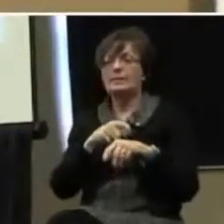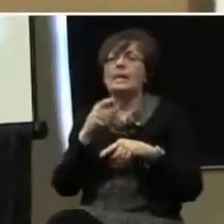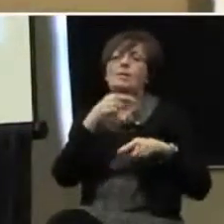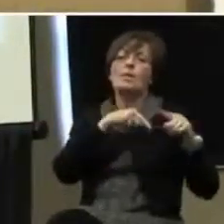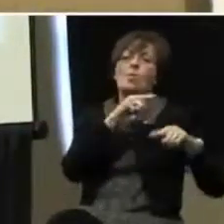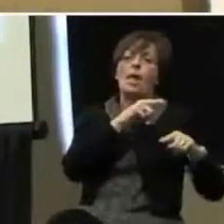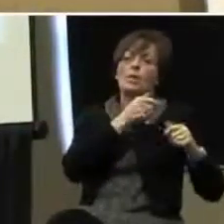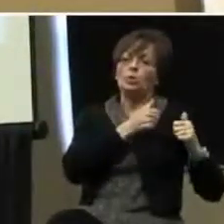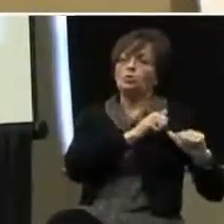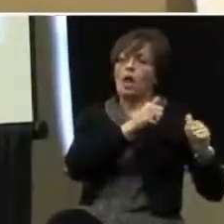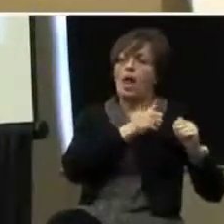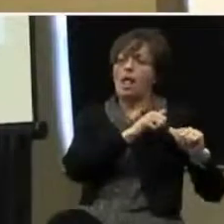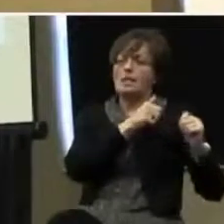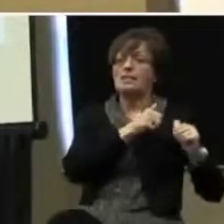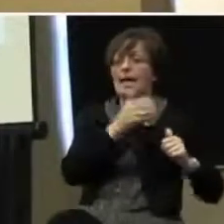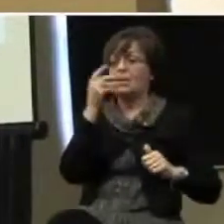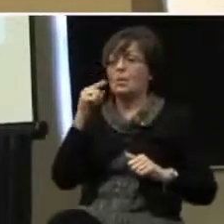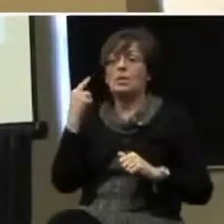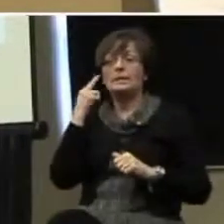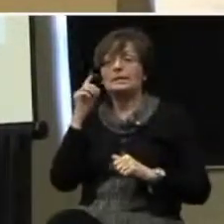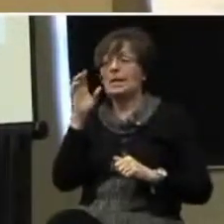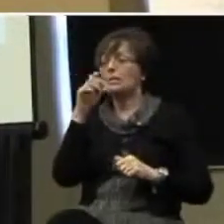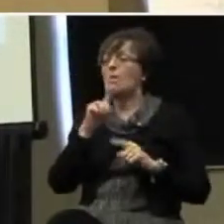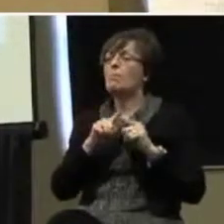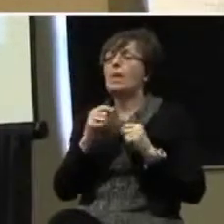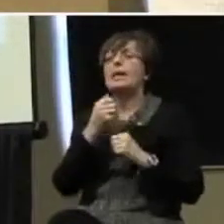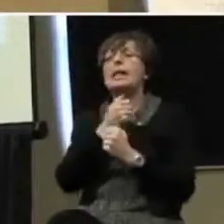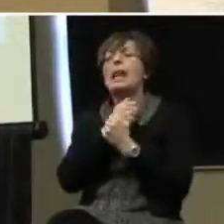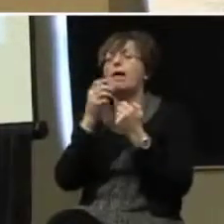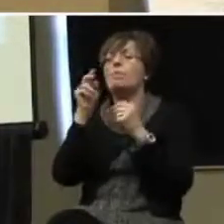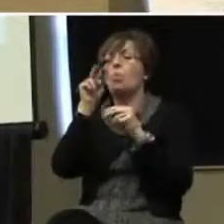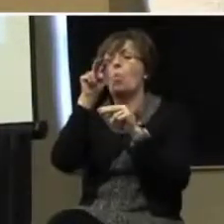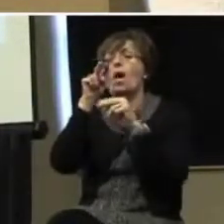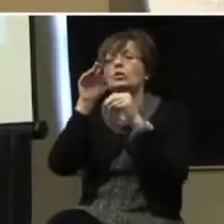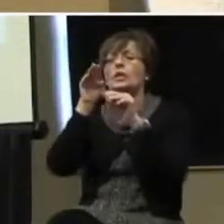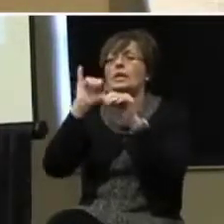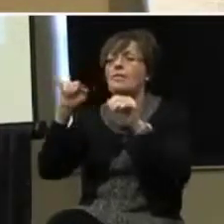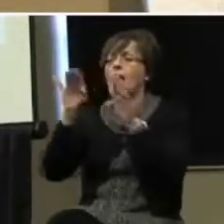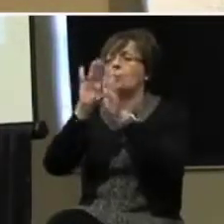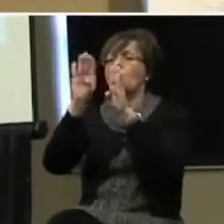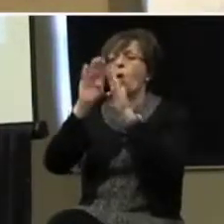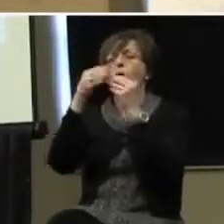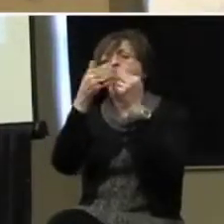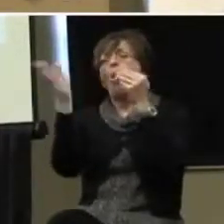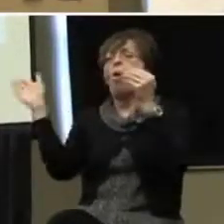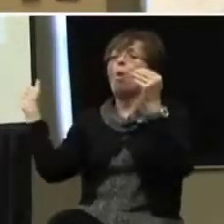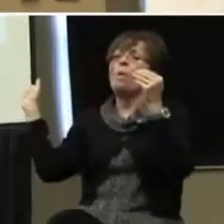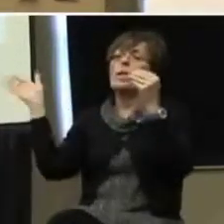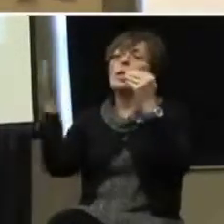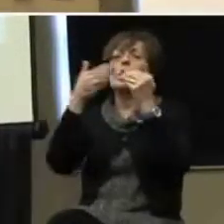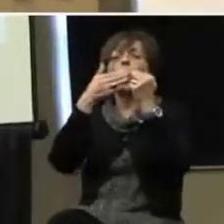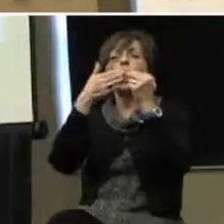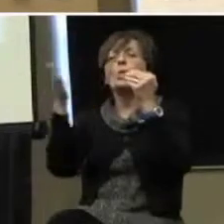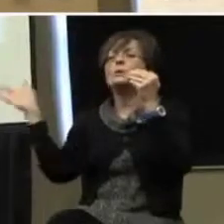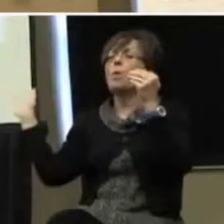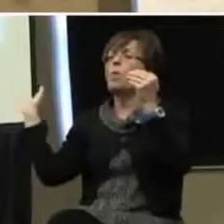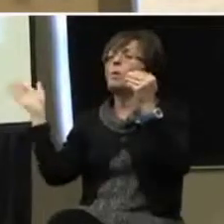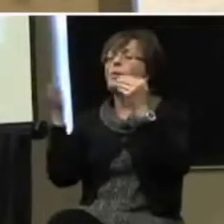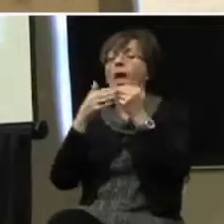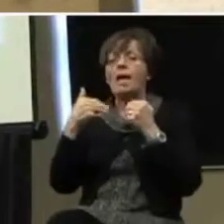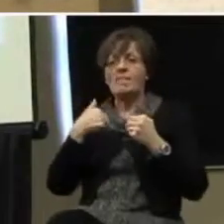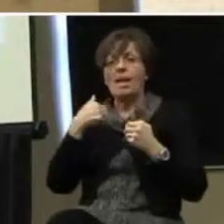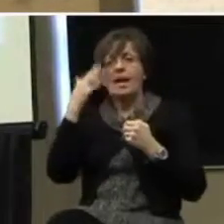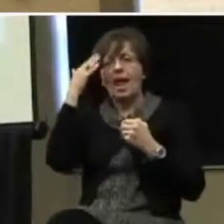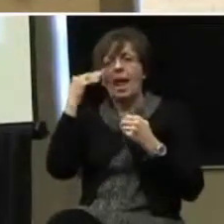go back to our trials. I know that sounds odd, but he loved to just watch a door open and close, open and close the outside door. I've done head